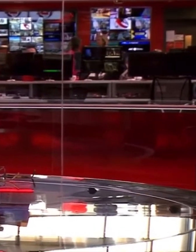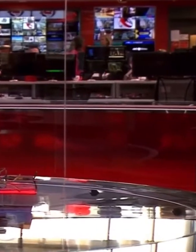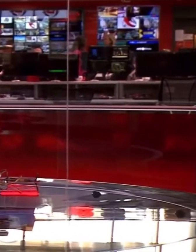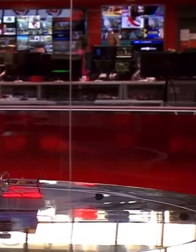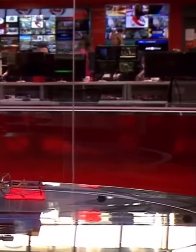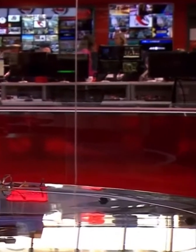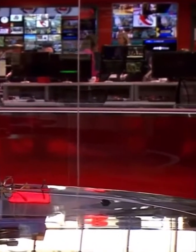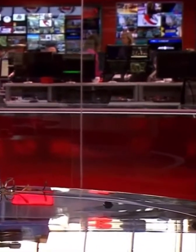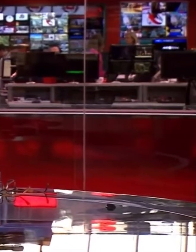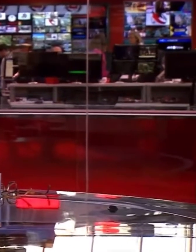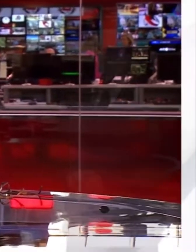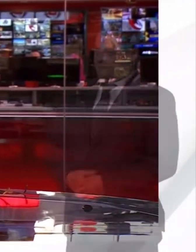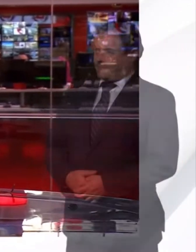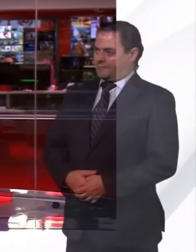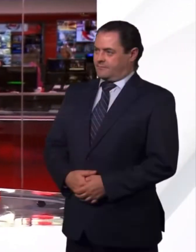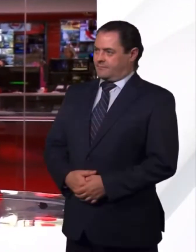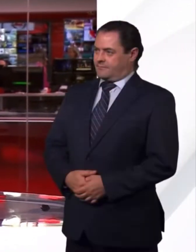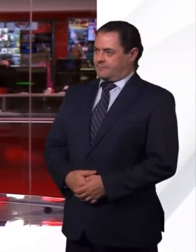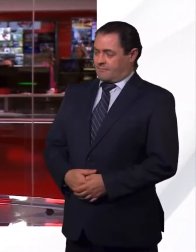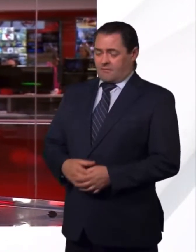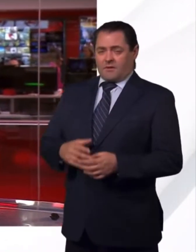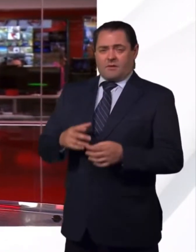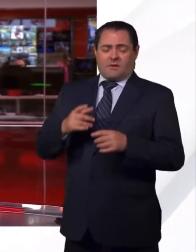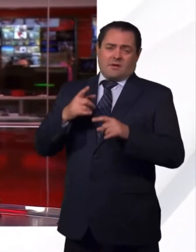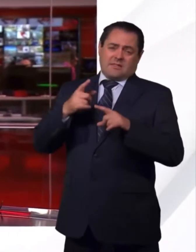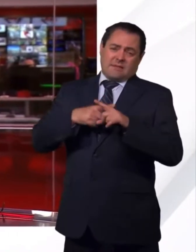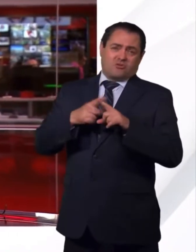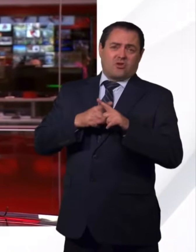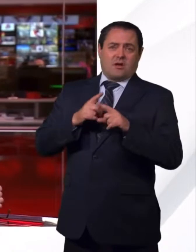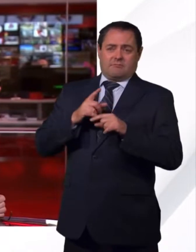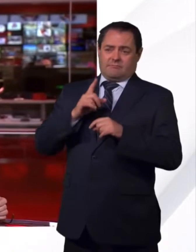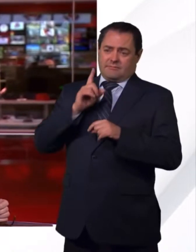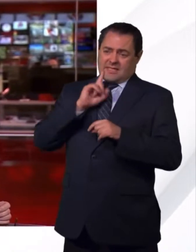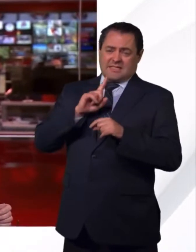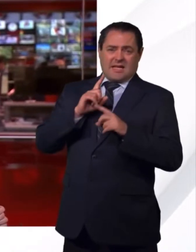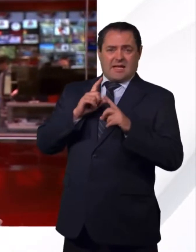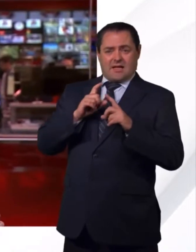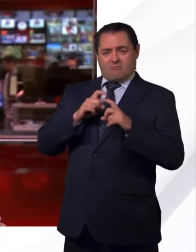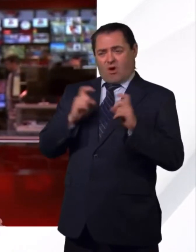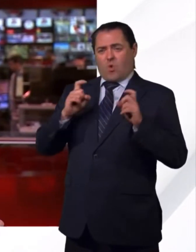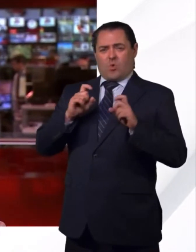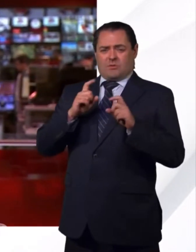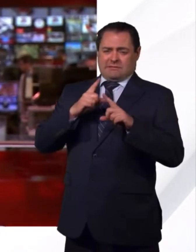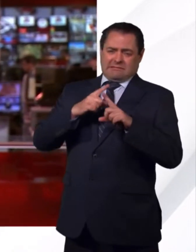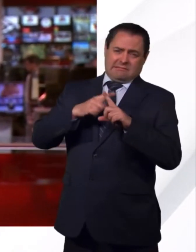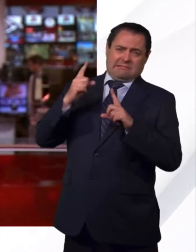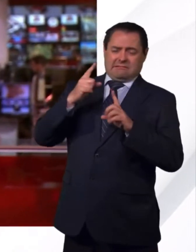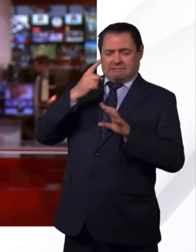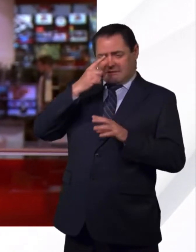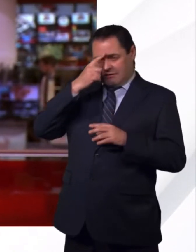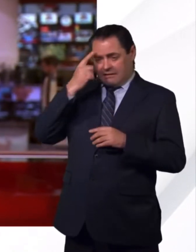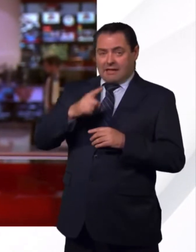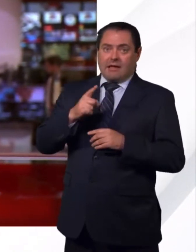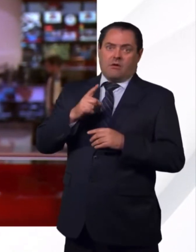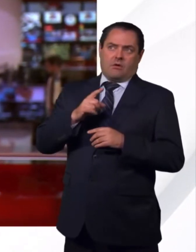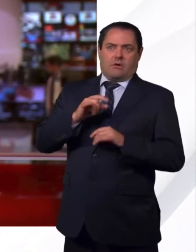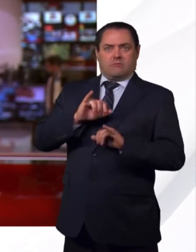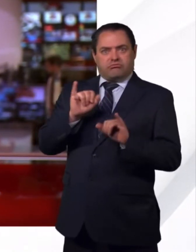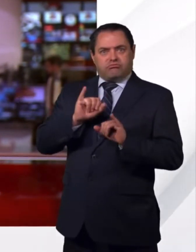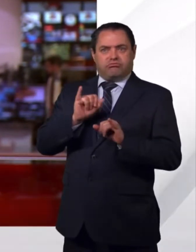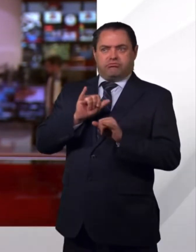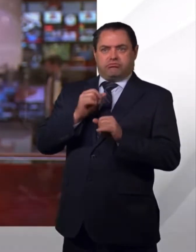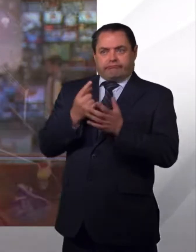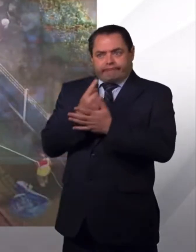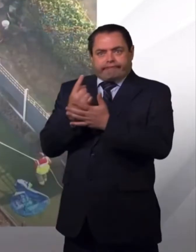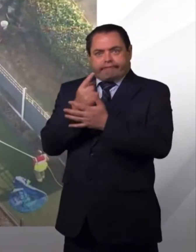In record UK temperatures, major incidents were declared across the country as wildfires destroyed everything